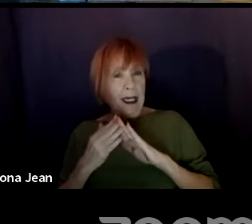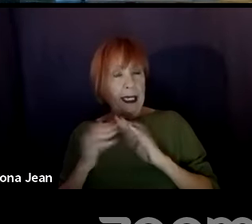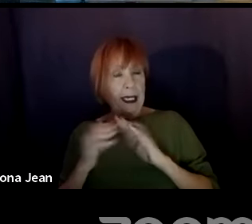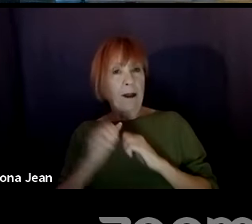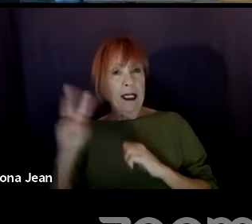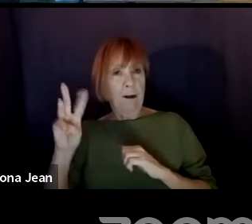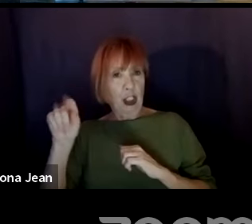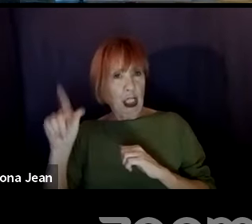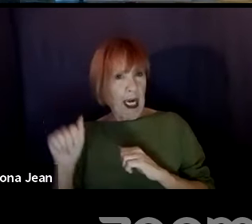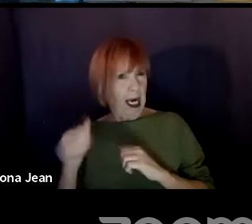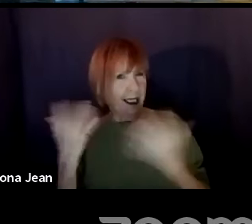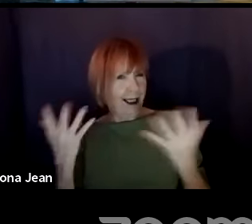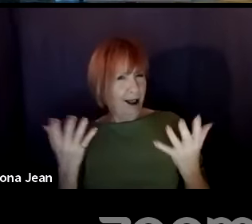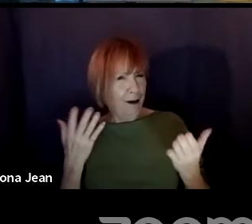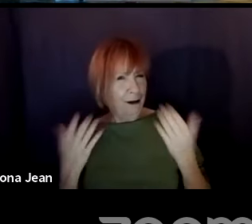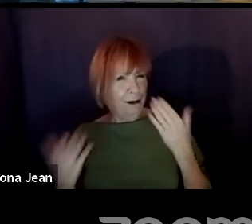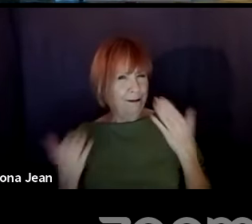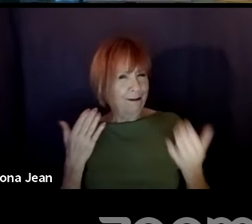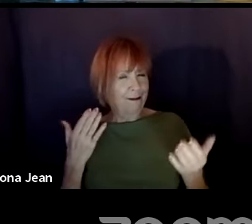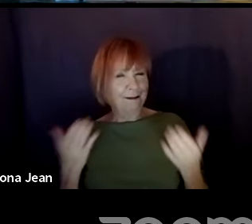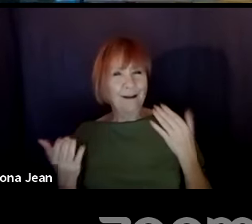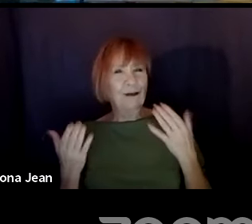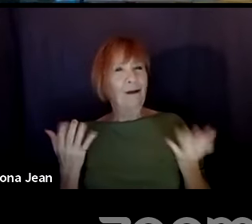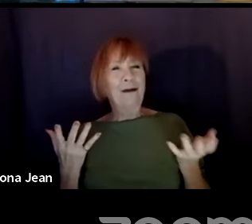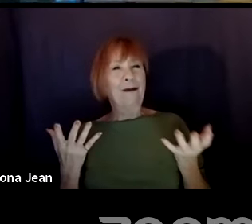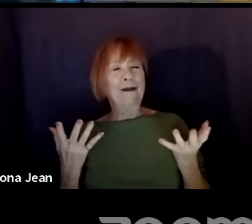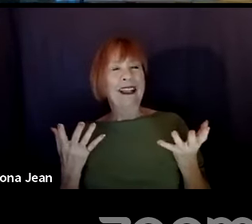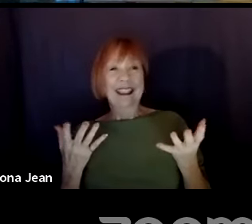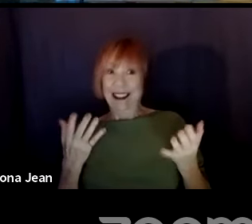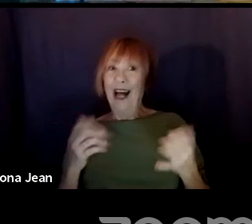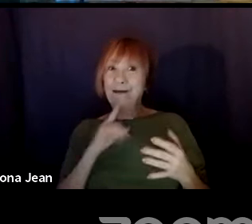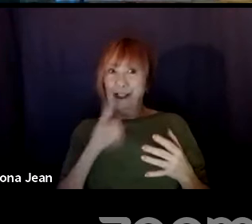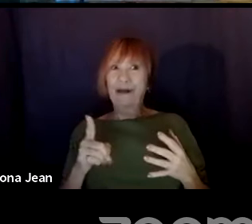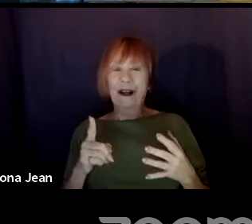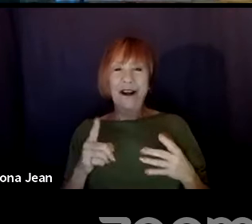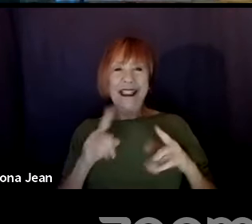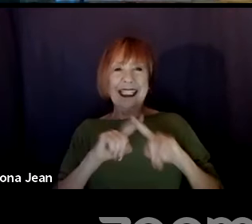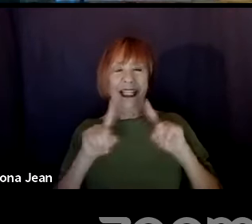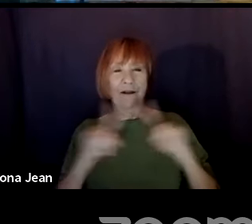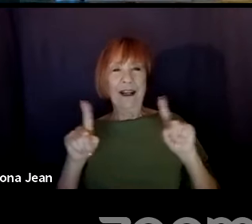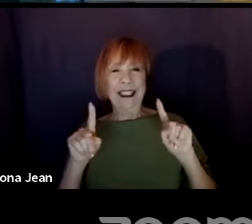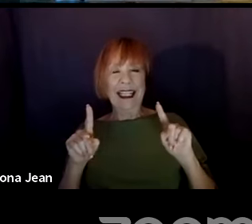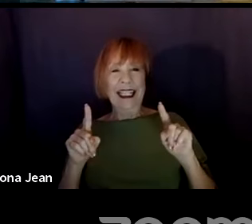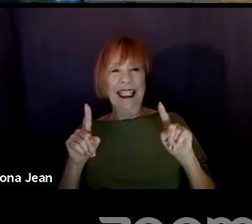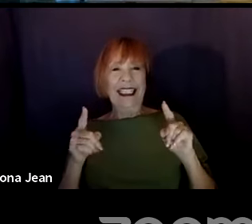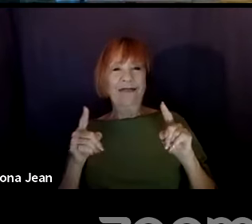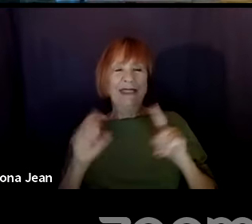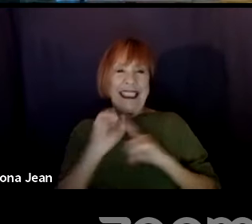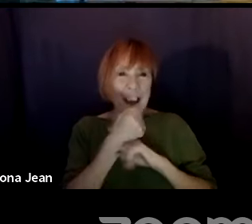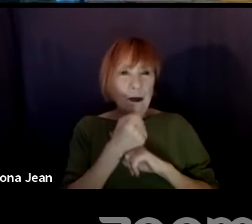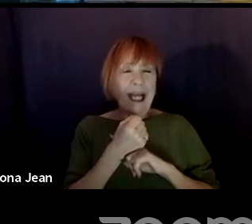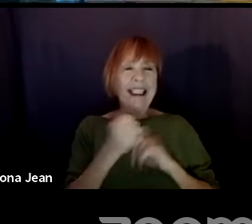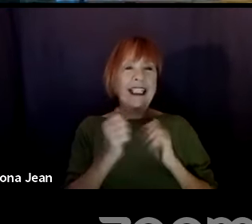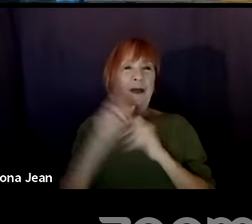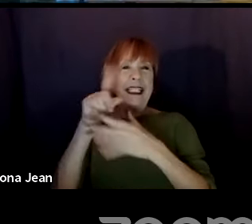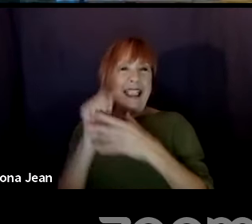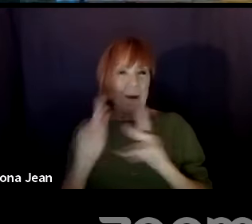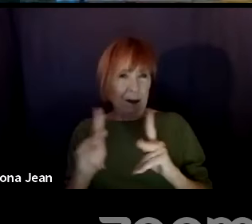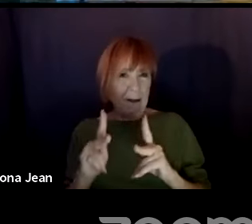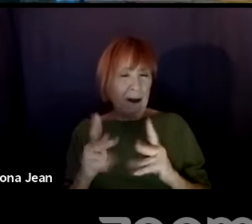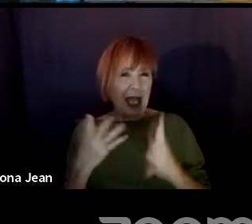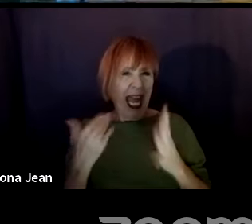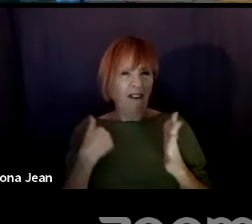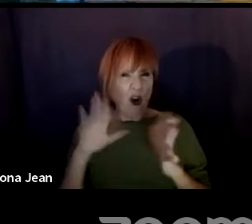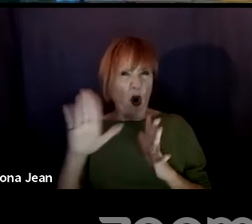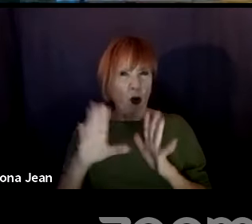and there's gotta be some circumstances surrounding disabilities that, uh, have its own sort of caveats. Well, there are, uh, first of all, we have to understand that,